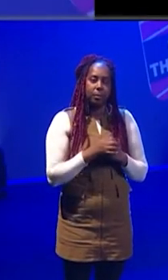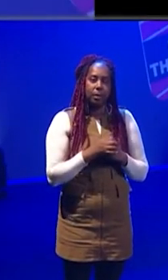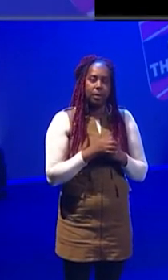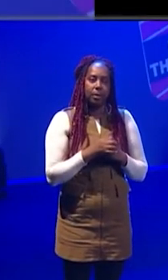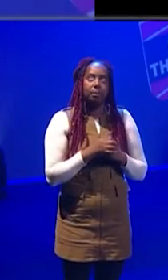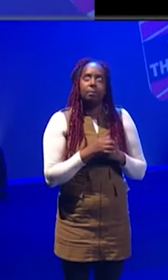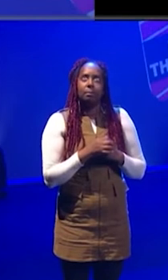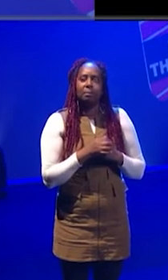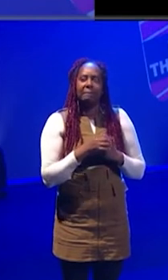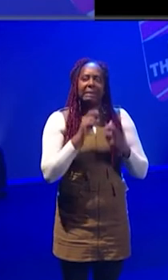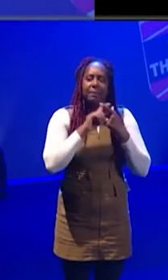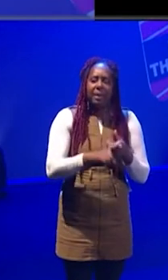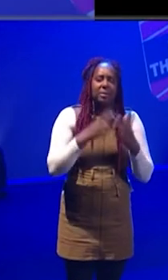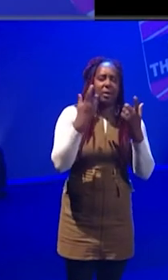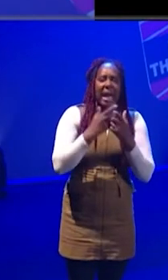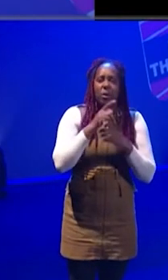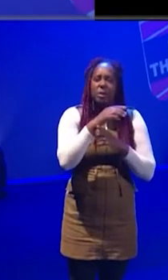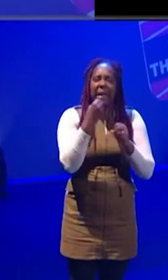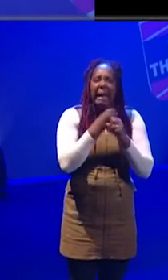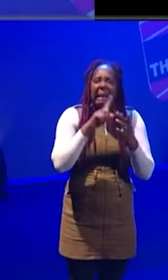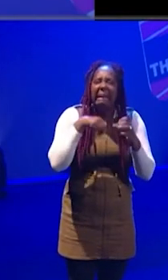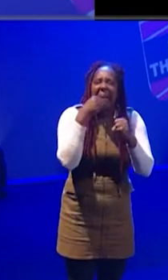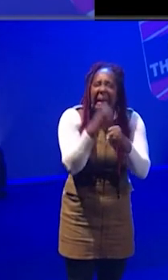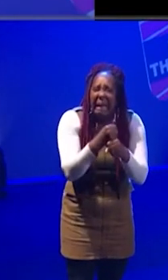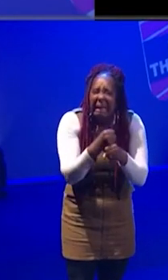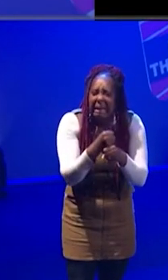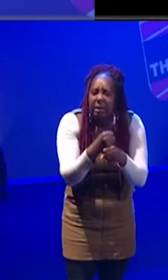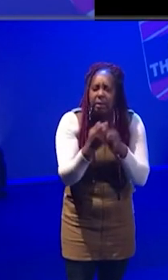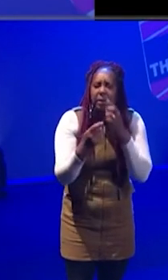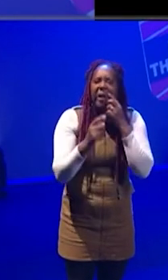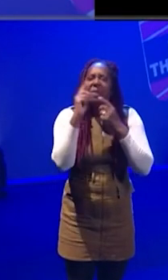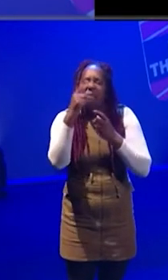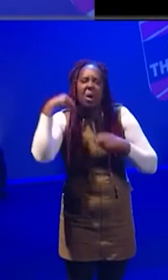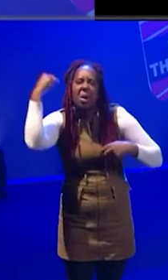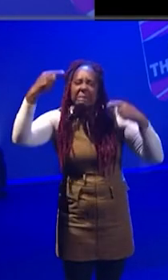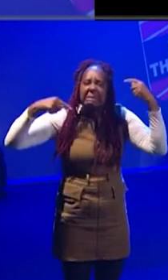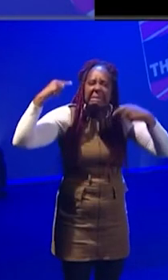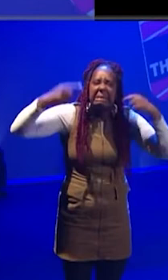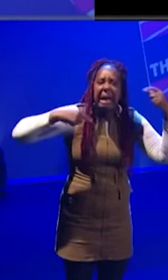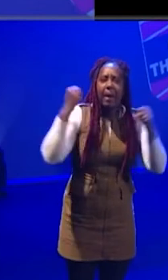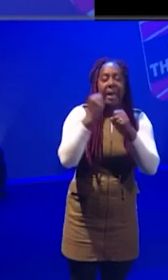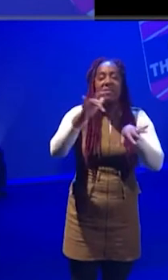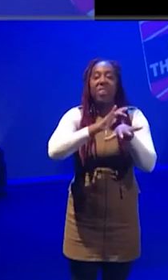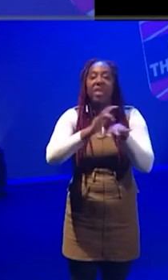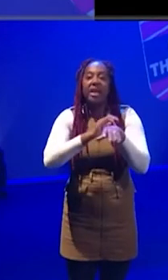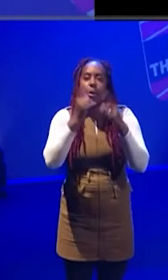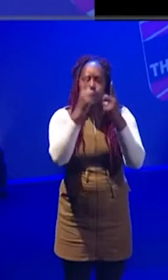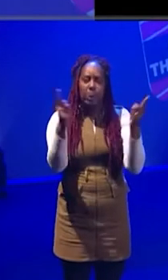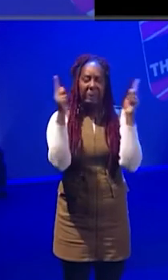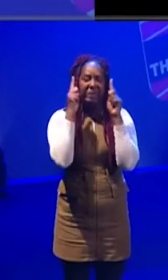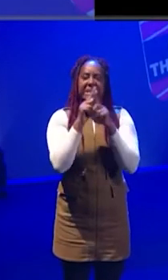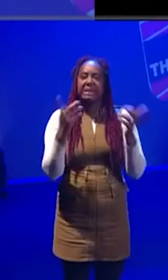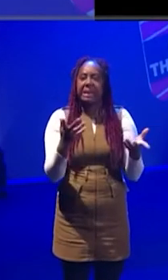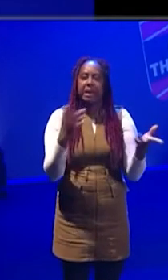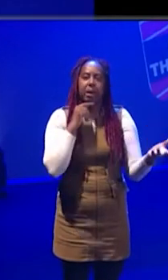Well, it depends kind of how you define gig really, like the first sound that I designed that I made for theatre was at uni. Again,